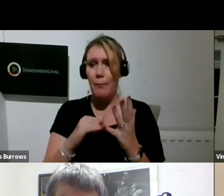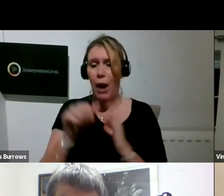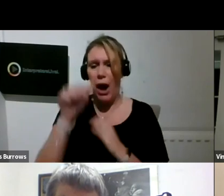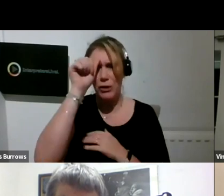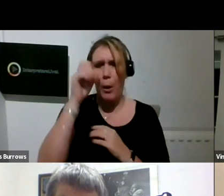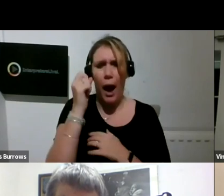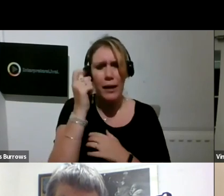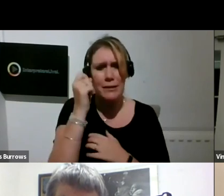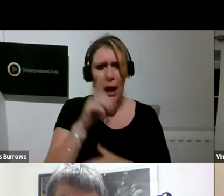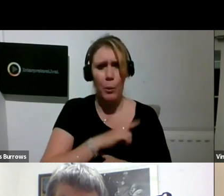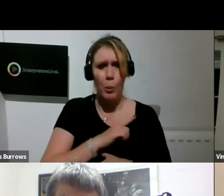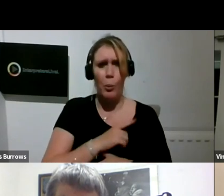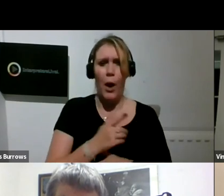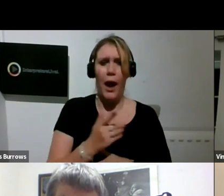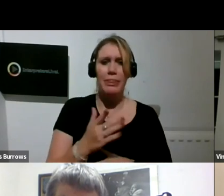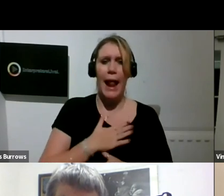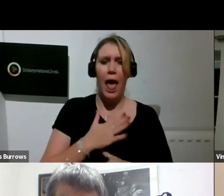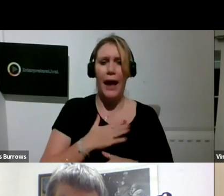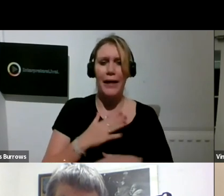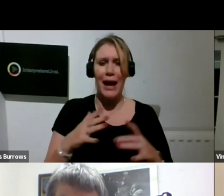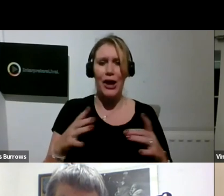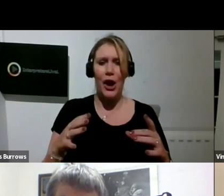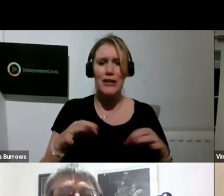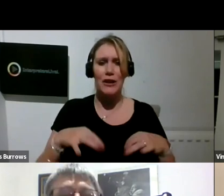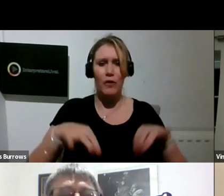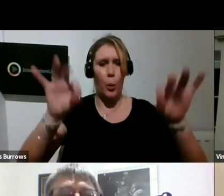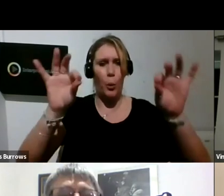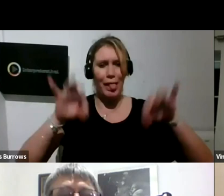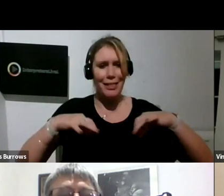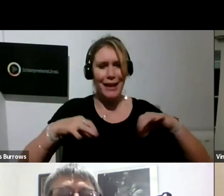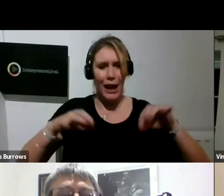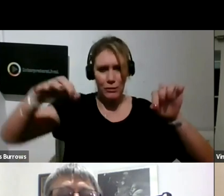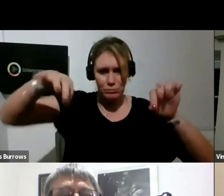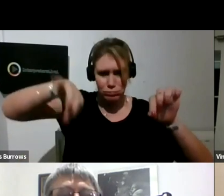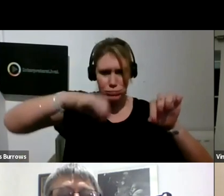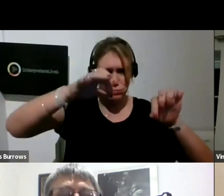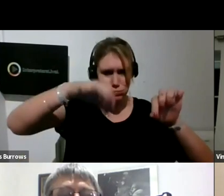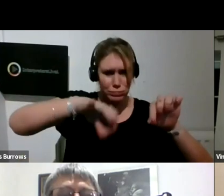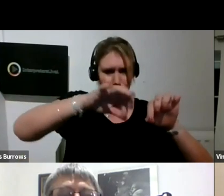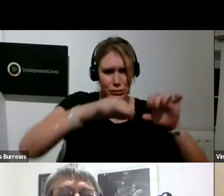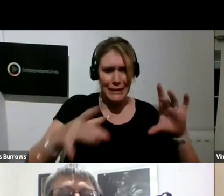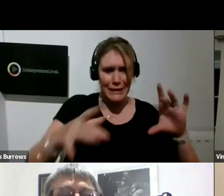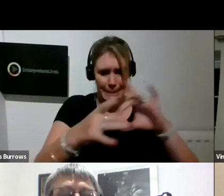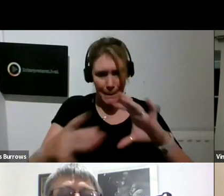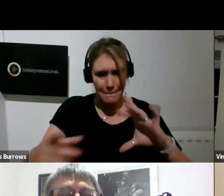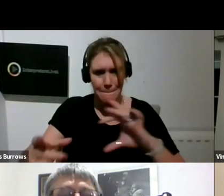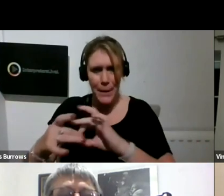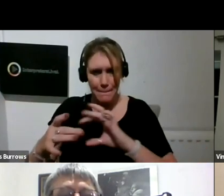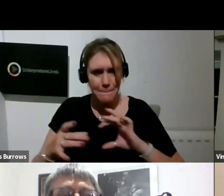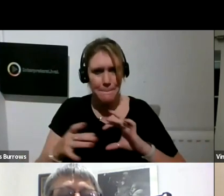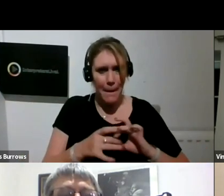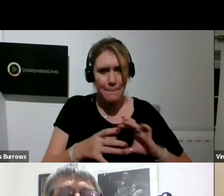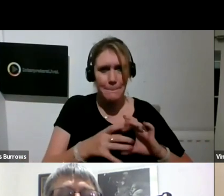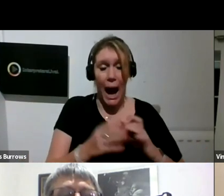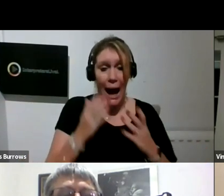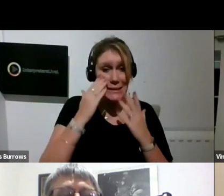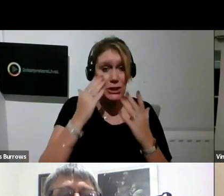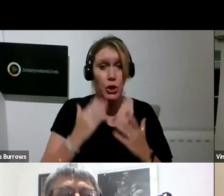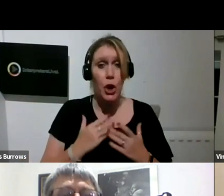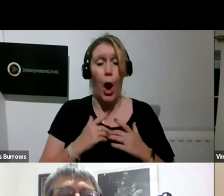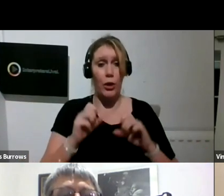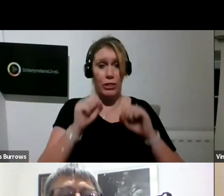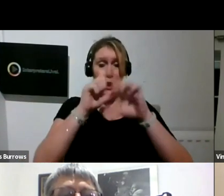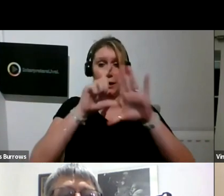always obvious. But that was the first thing I thought, oh, yes, they would, wouldn't they? I didn't know you could get collage, you know, I didn't know people were practicing